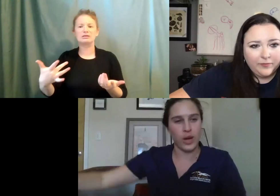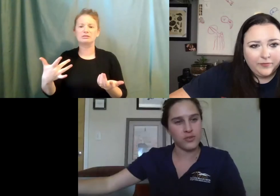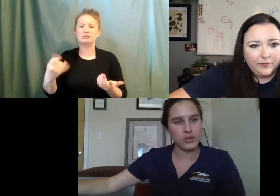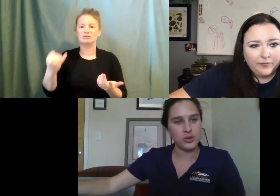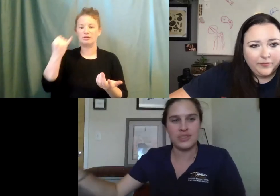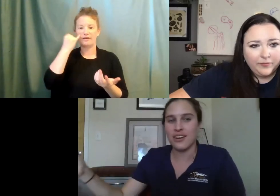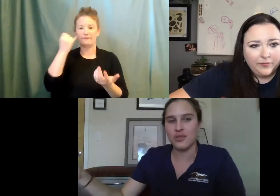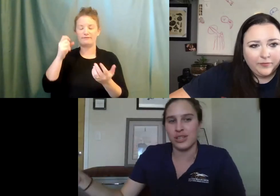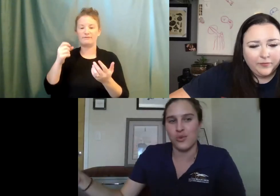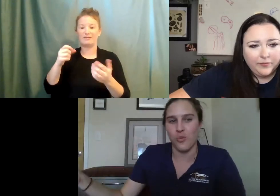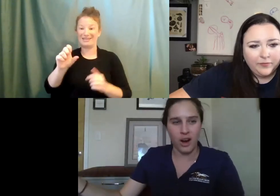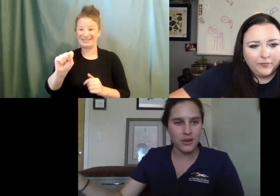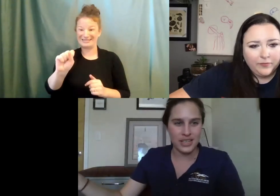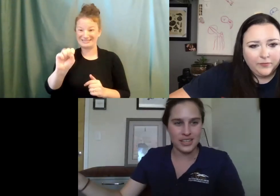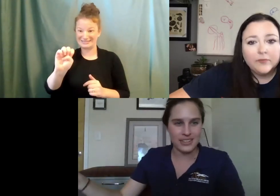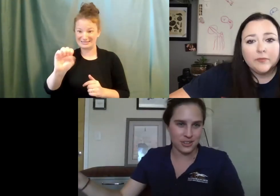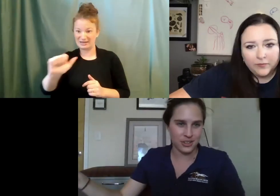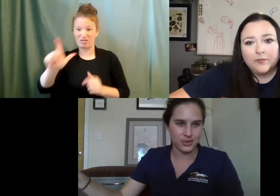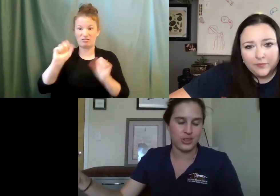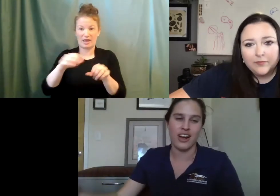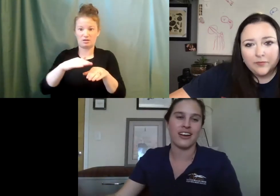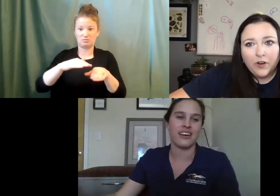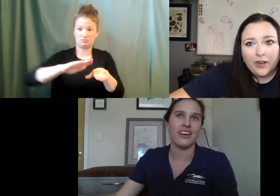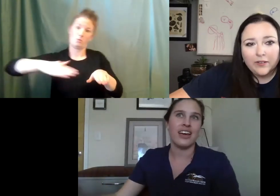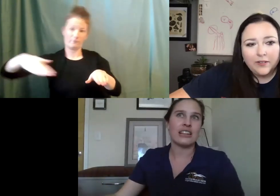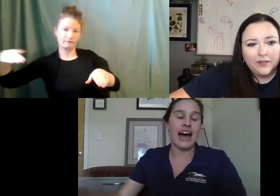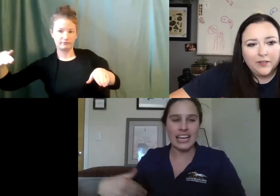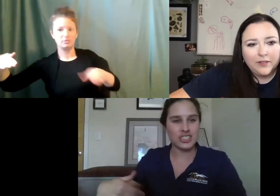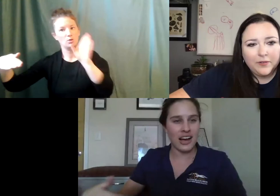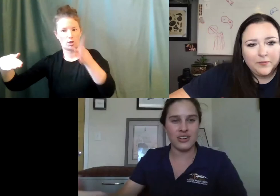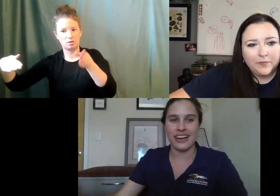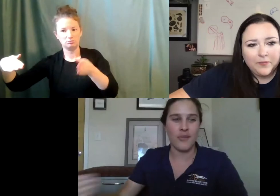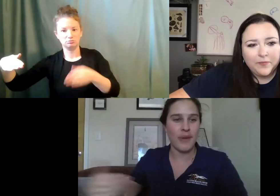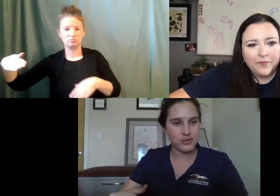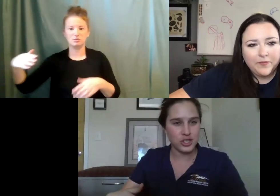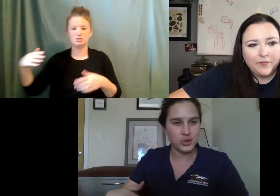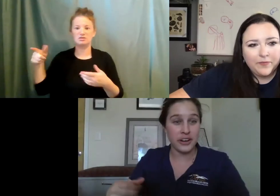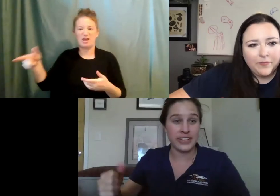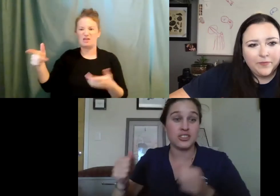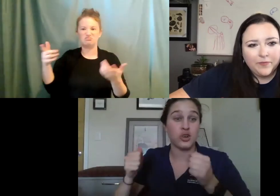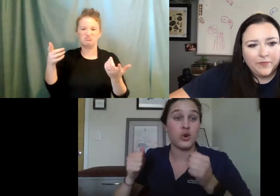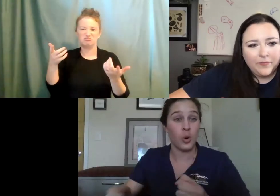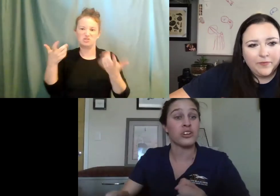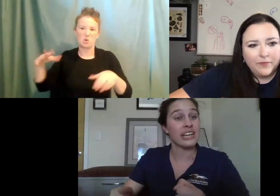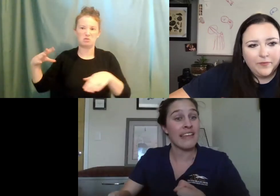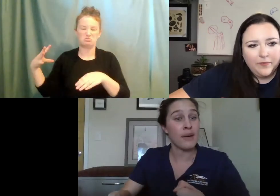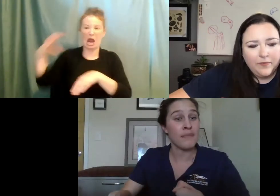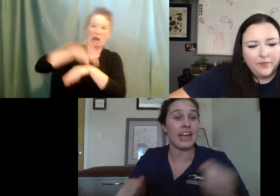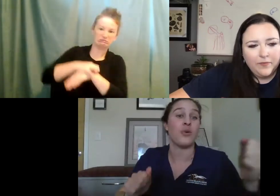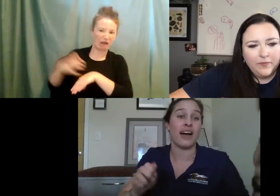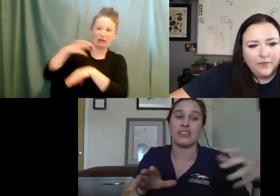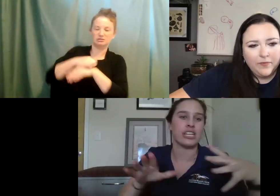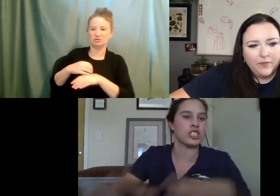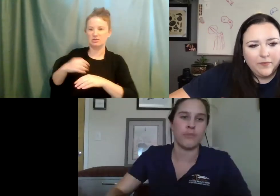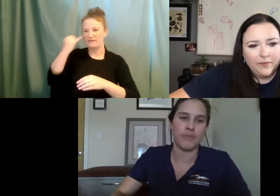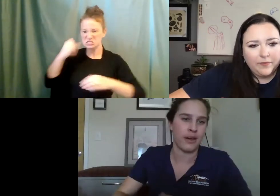to move away from you, they don't really want to be near you. So they're not going to lash out and come after you unless you're cornering them